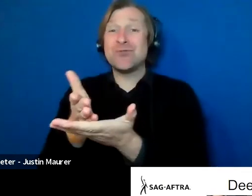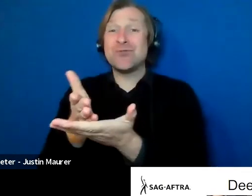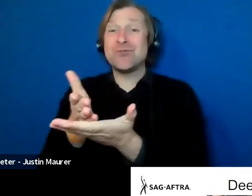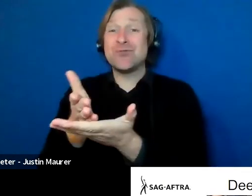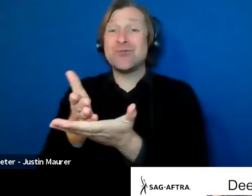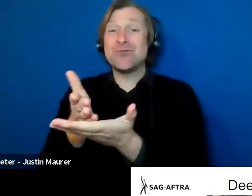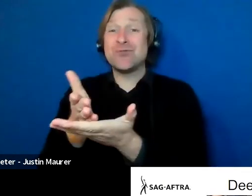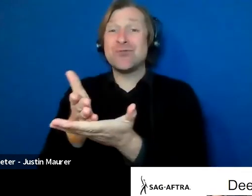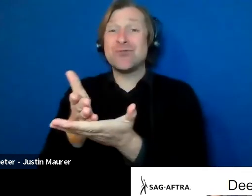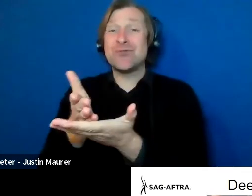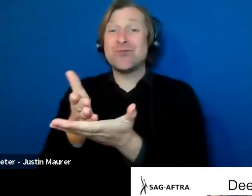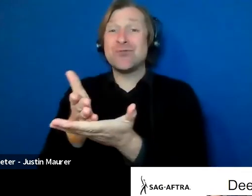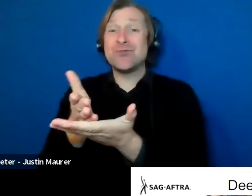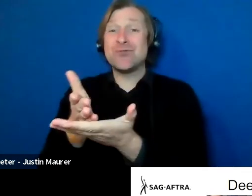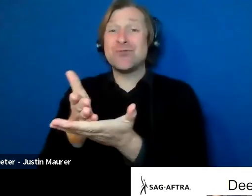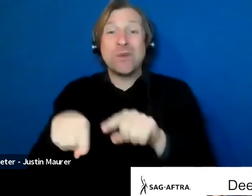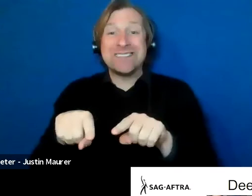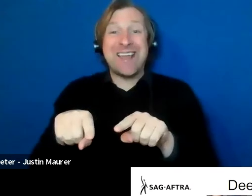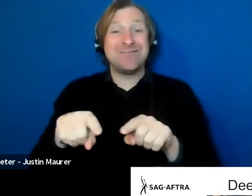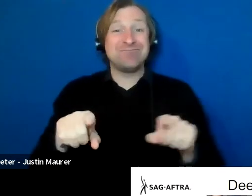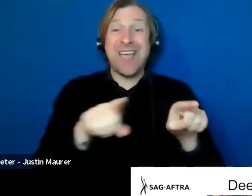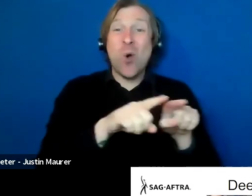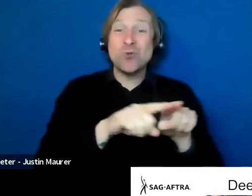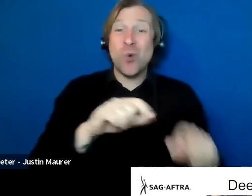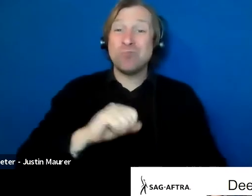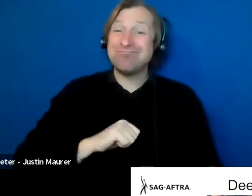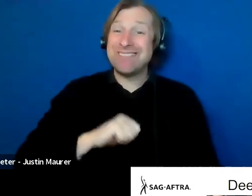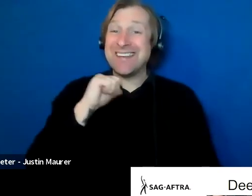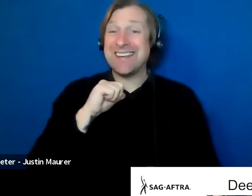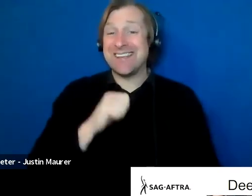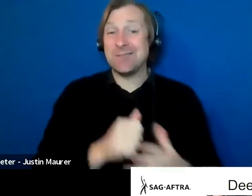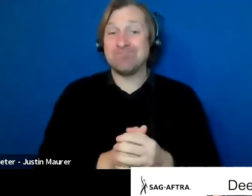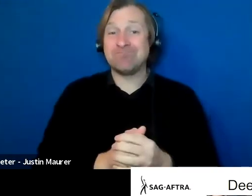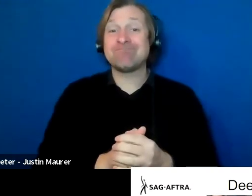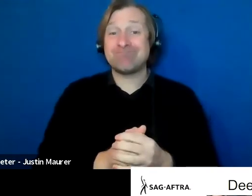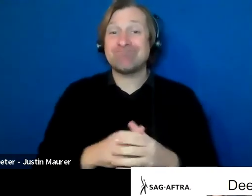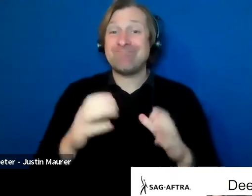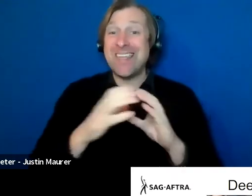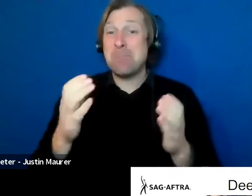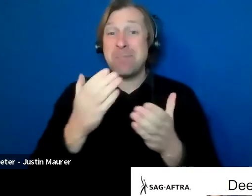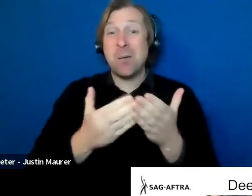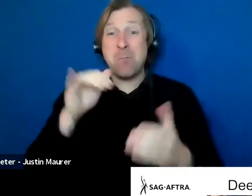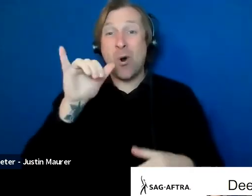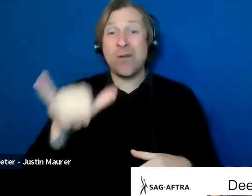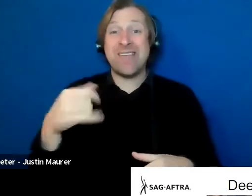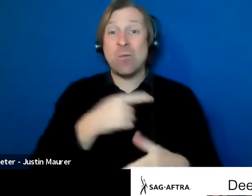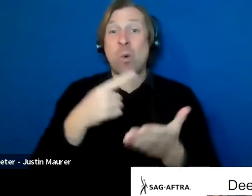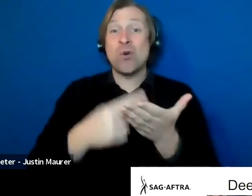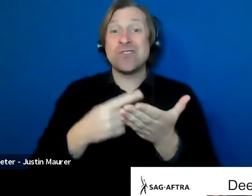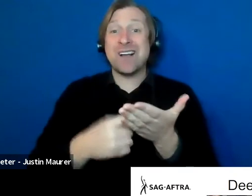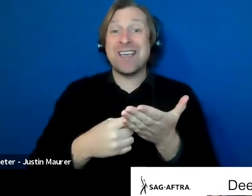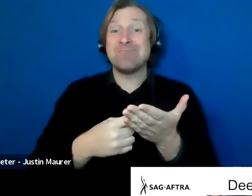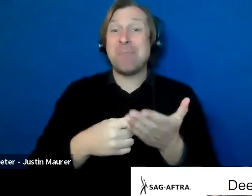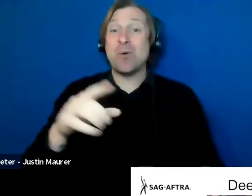and consent, not to mention dignity. I'm not going to sugarcoat it. In large part, what we're talking about is digital sexual